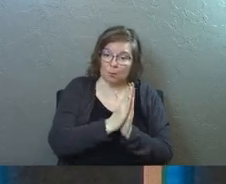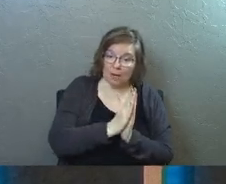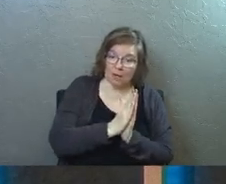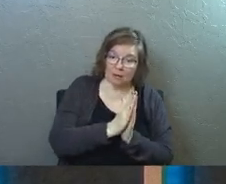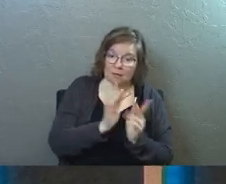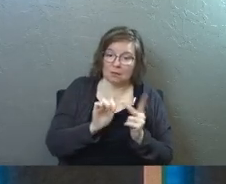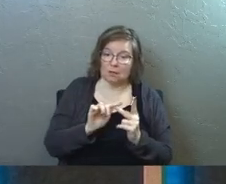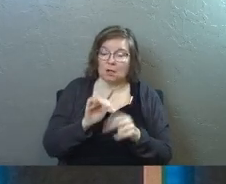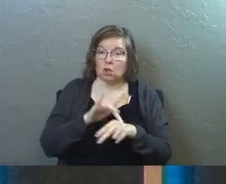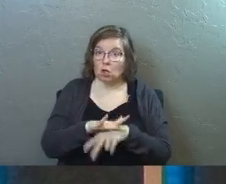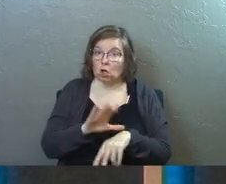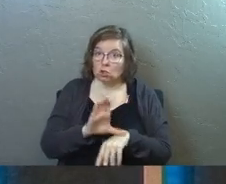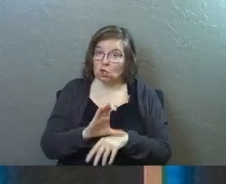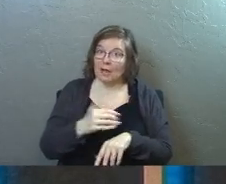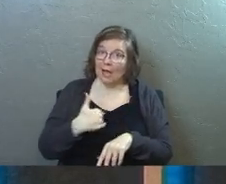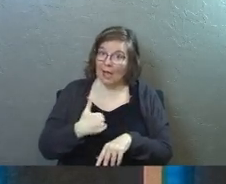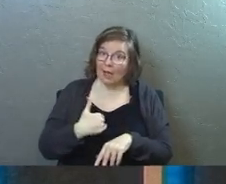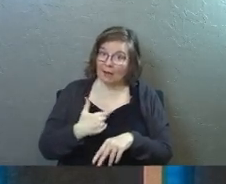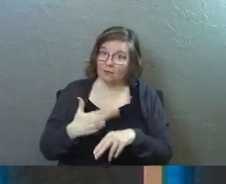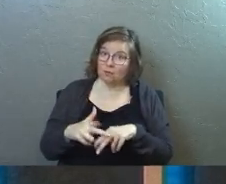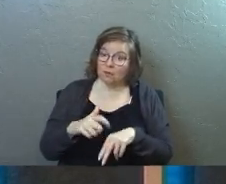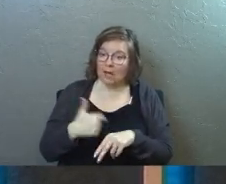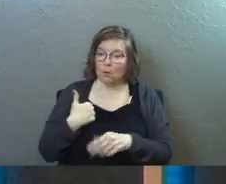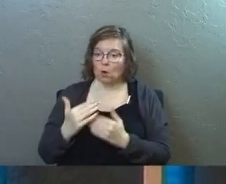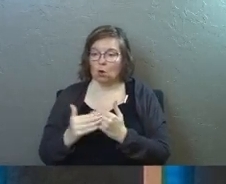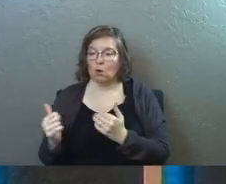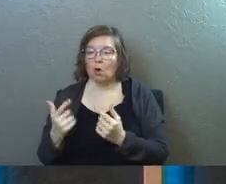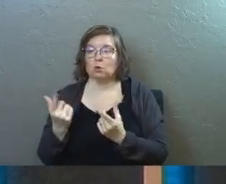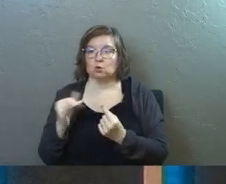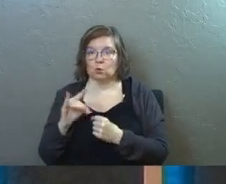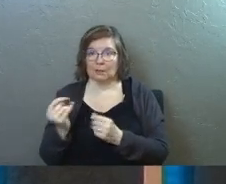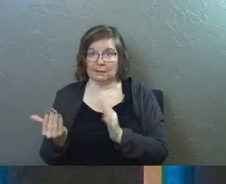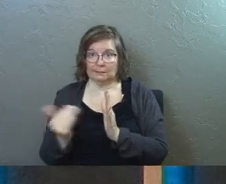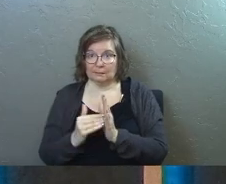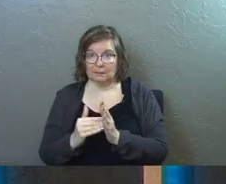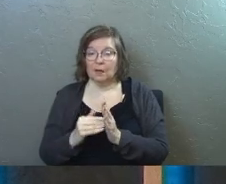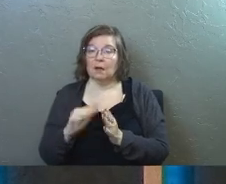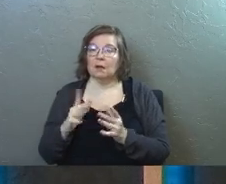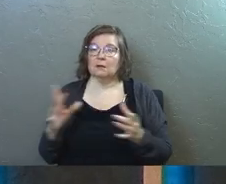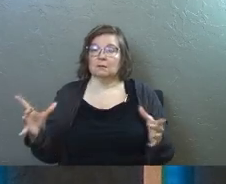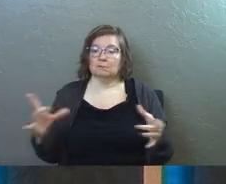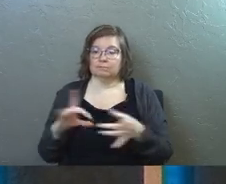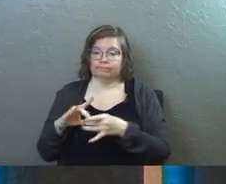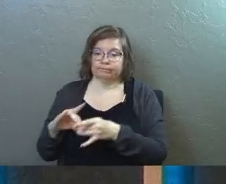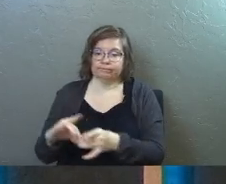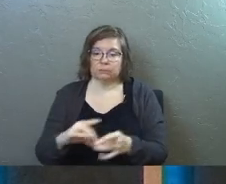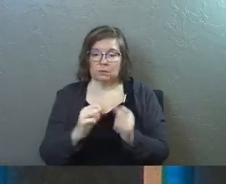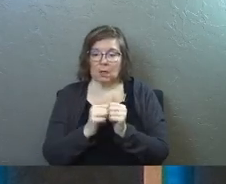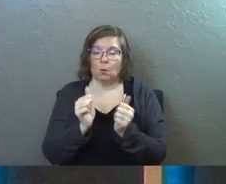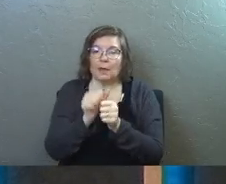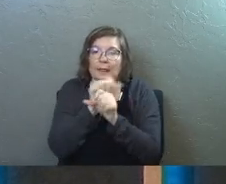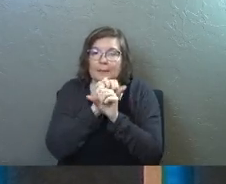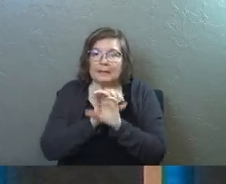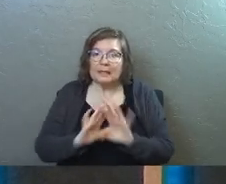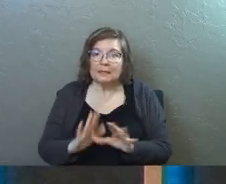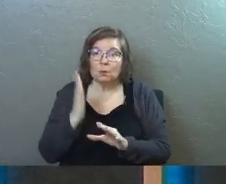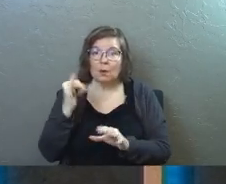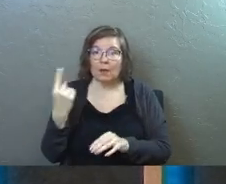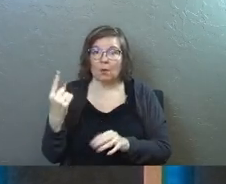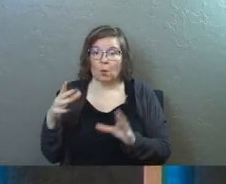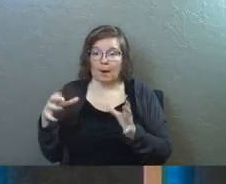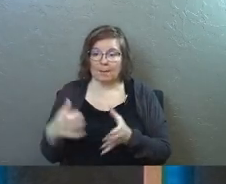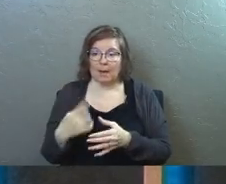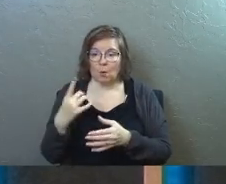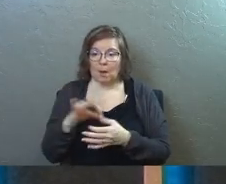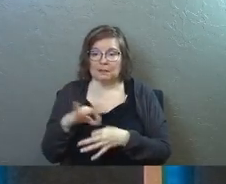it the early church had it and we're called to it binding yourselves together with peace for there is one